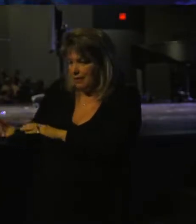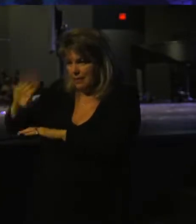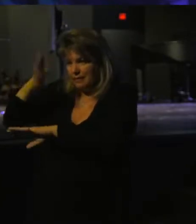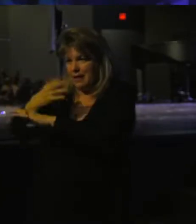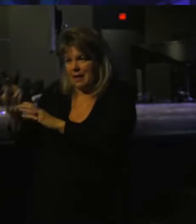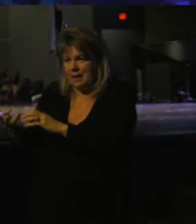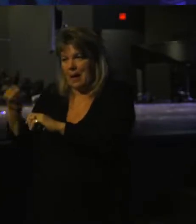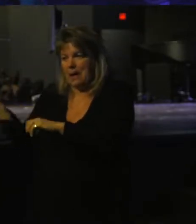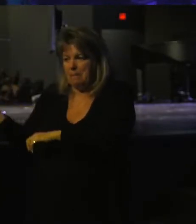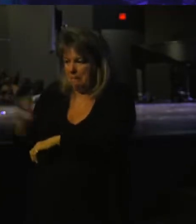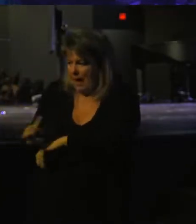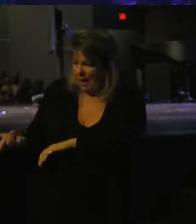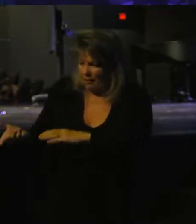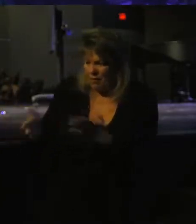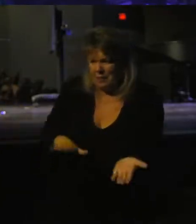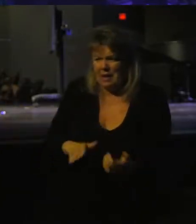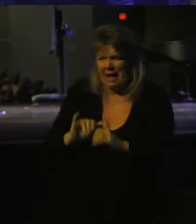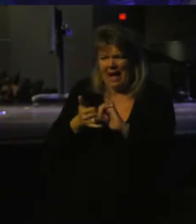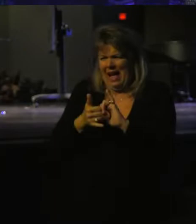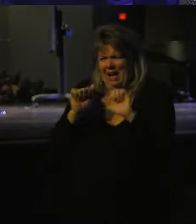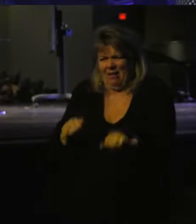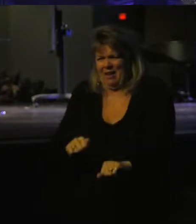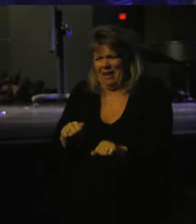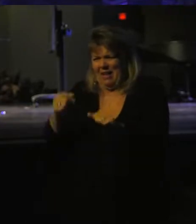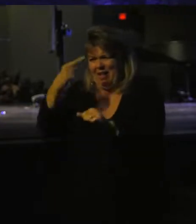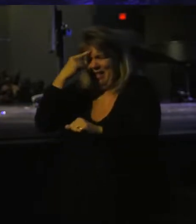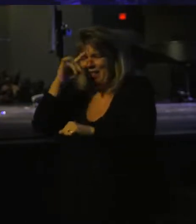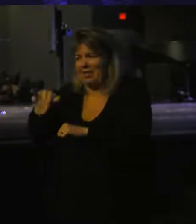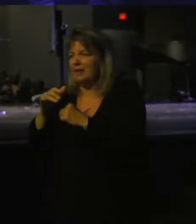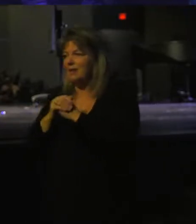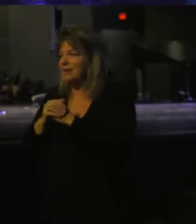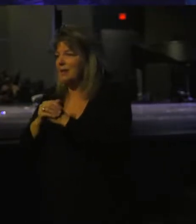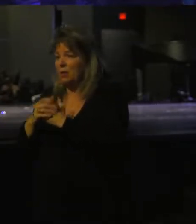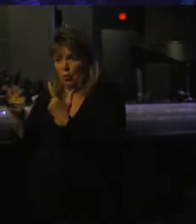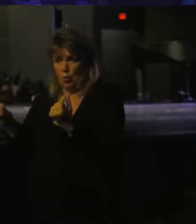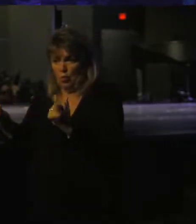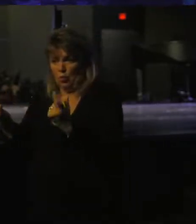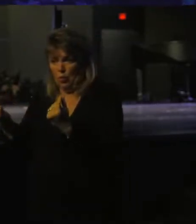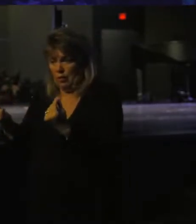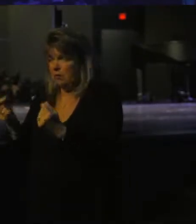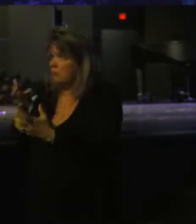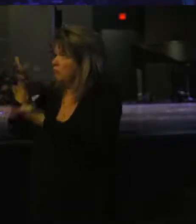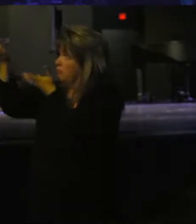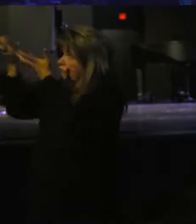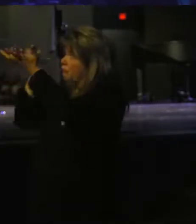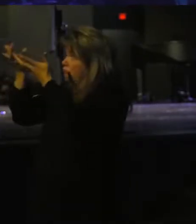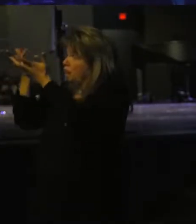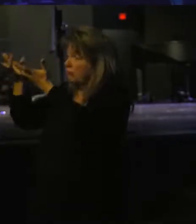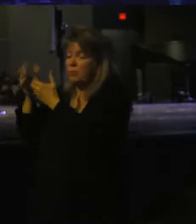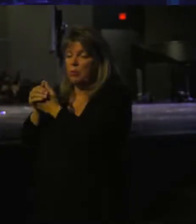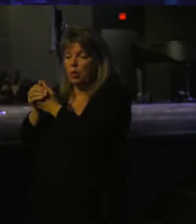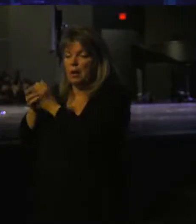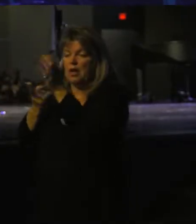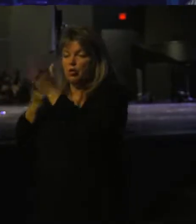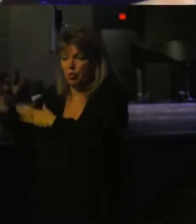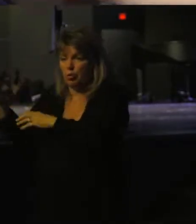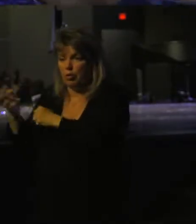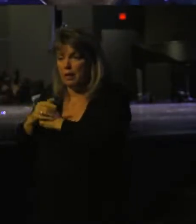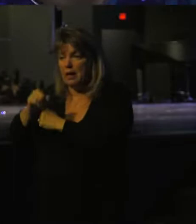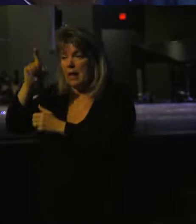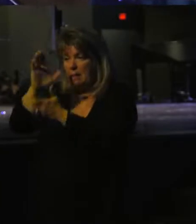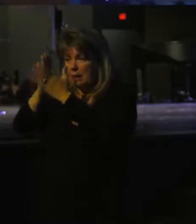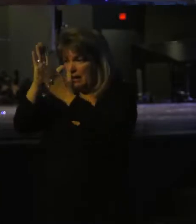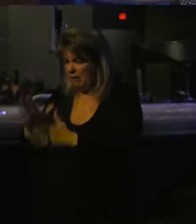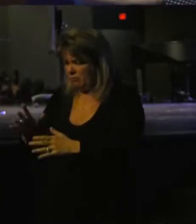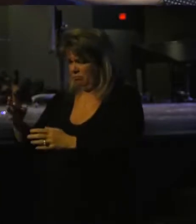up from the dead. How could he speak this? Can I tell you, all he was doing was communicating truth. Believers in the